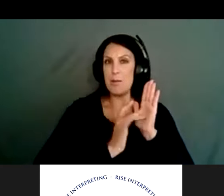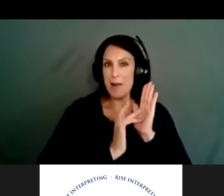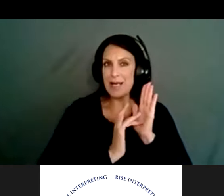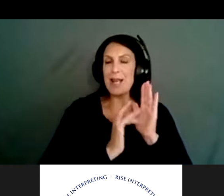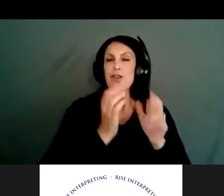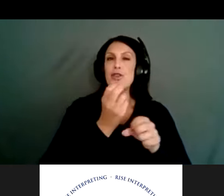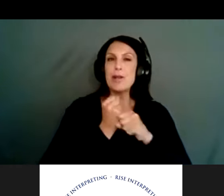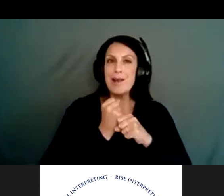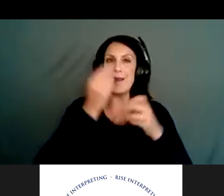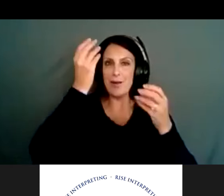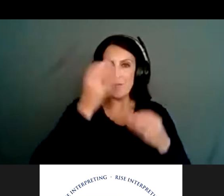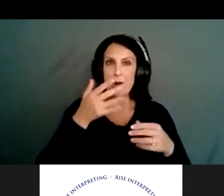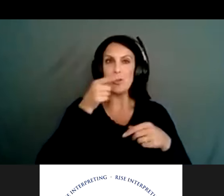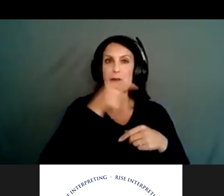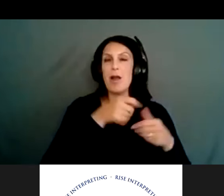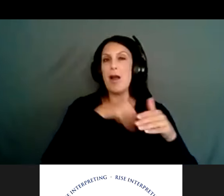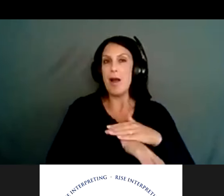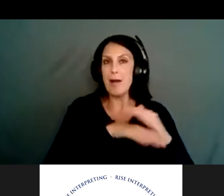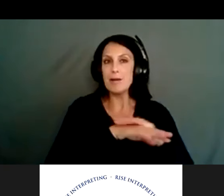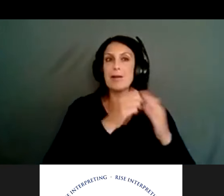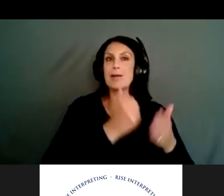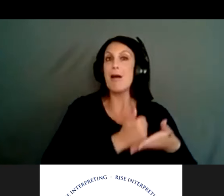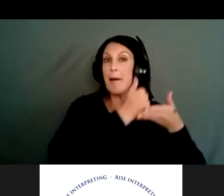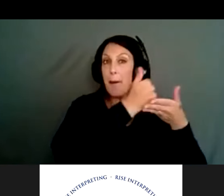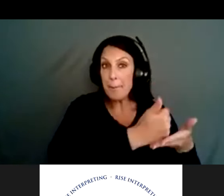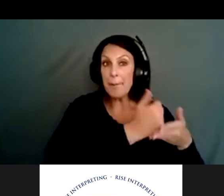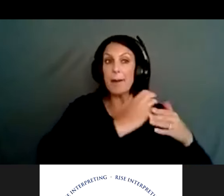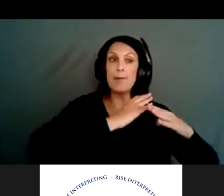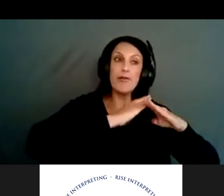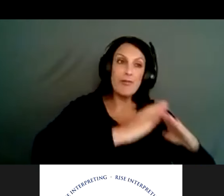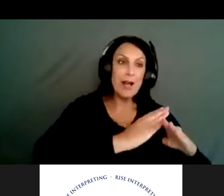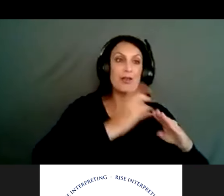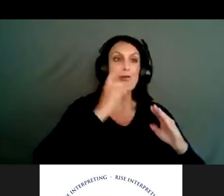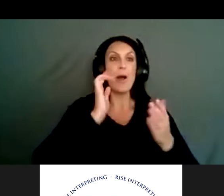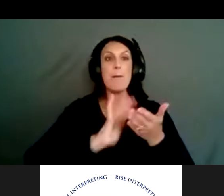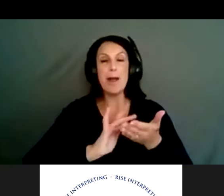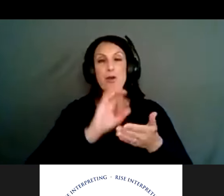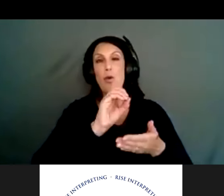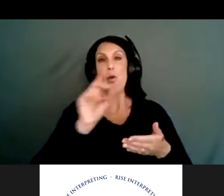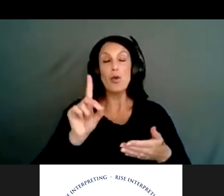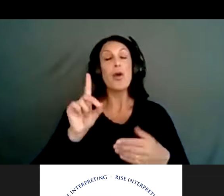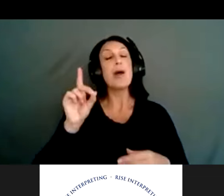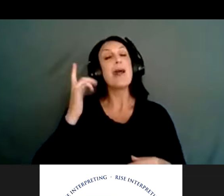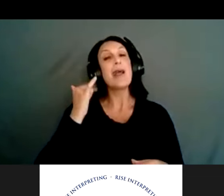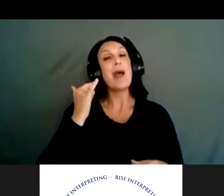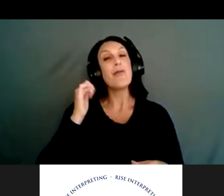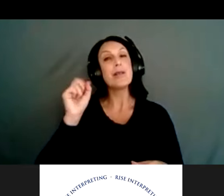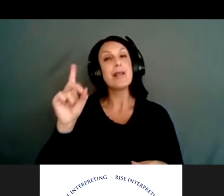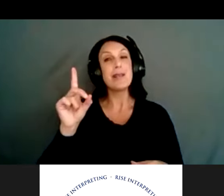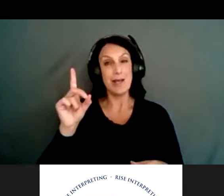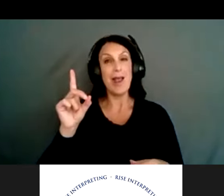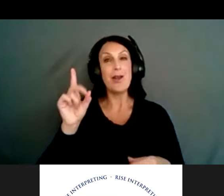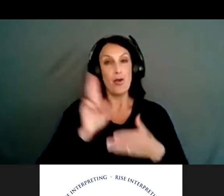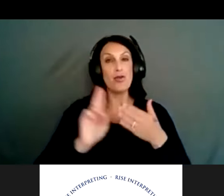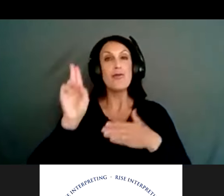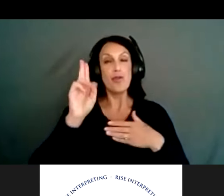lifeline and access. I actually had the opportunity to work with the University of California, San Diego. This is one of the